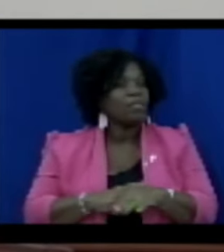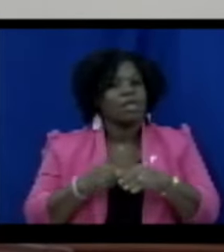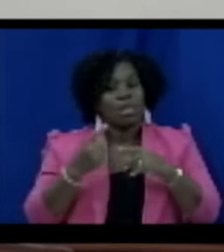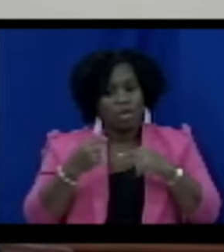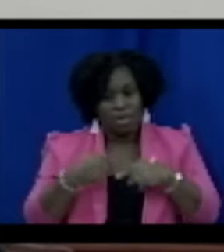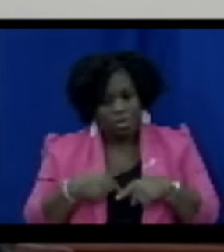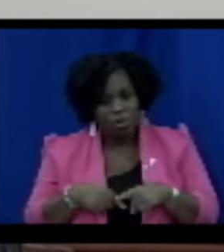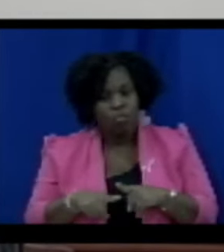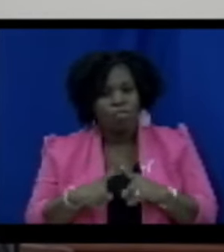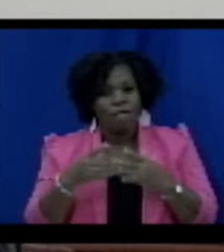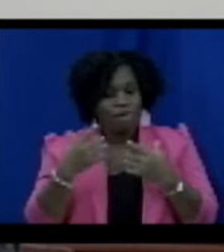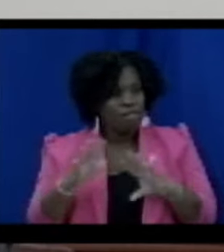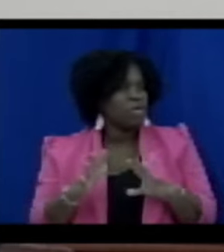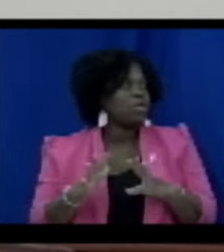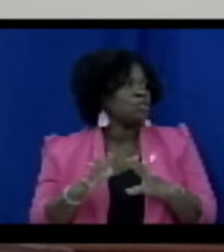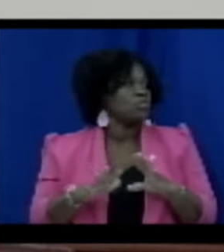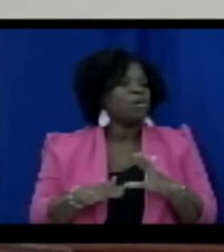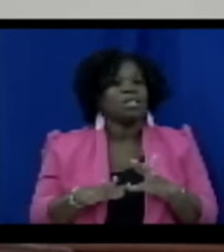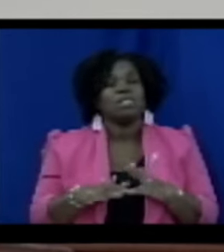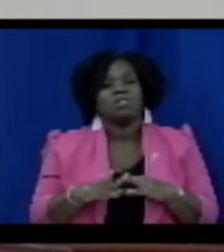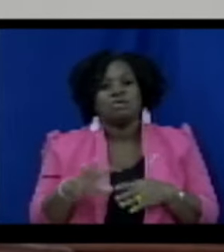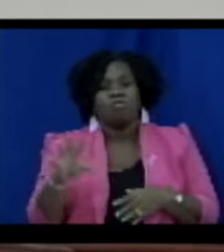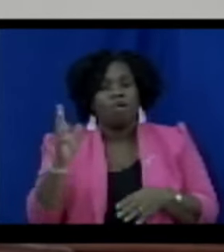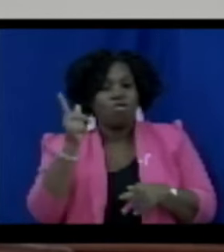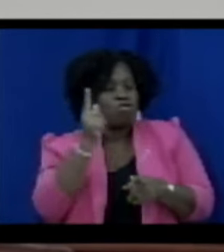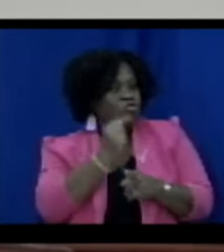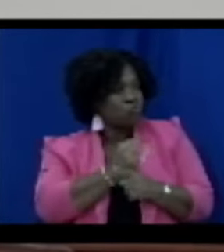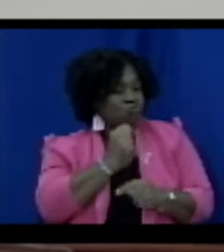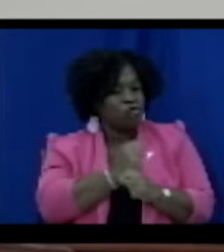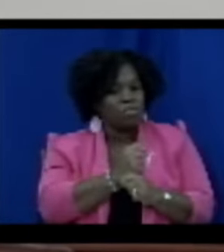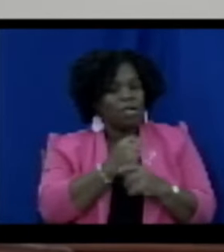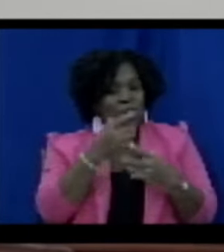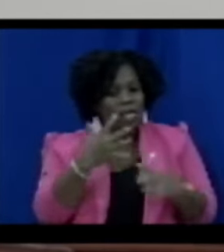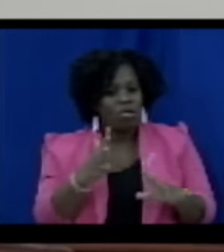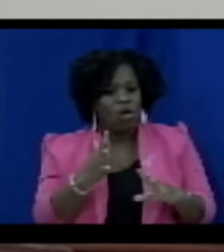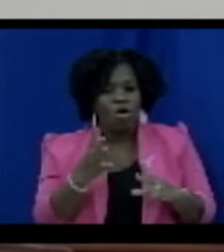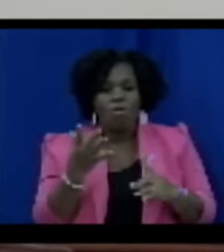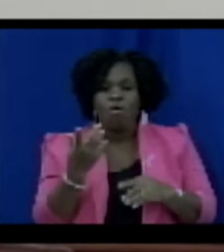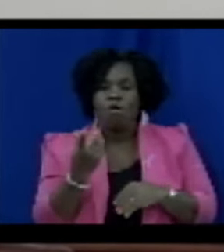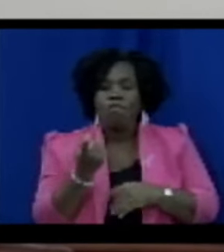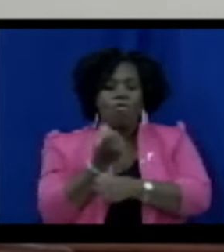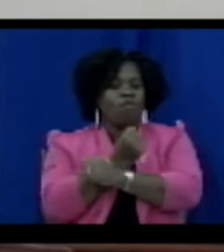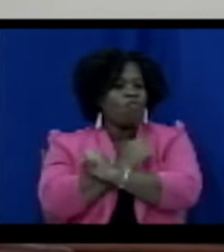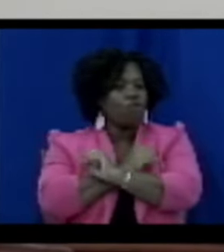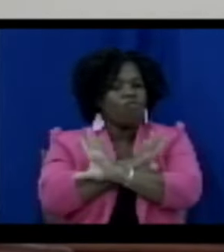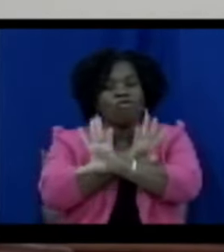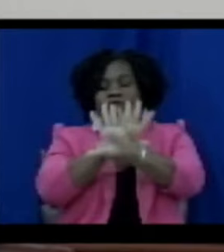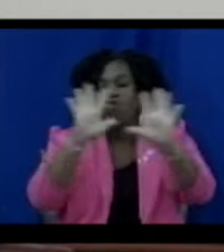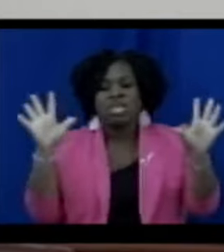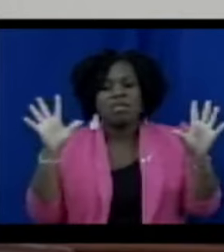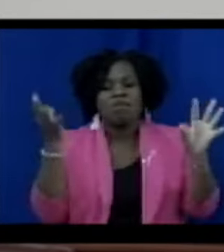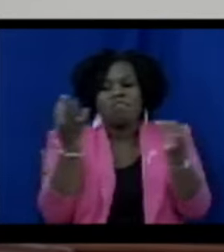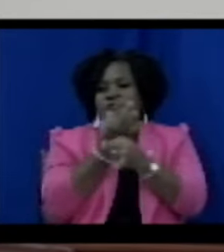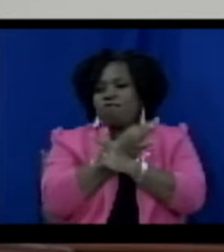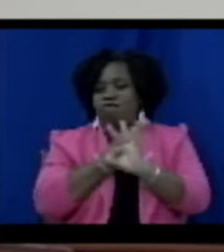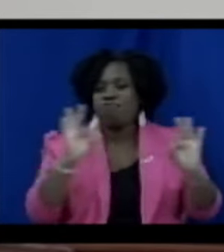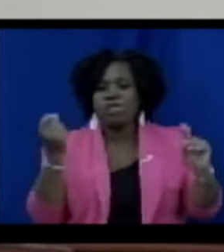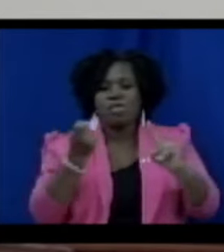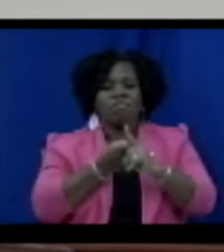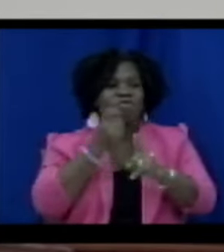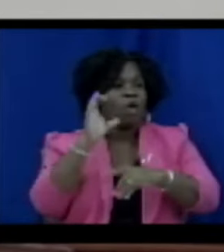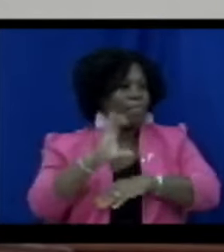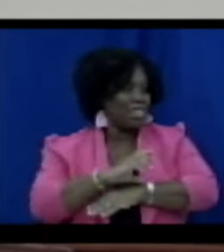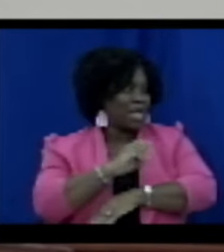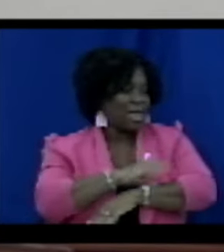course of treatment and being told that she was cancer-free. She gives hope, Madam Speaker, hope that